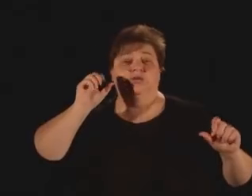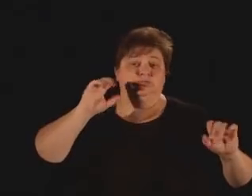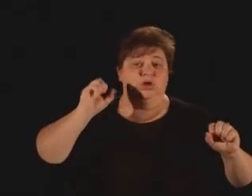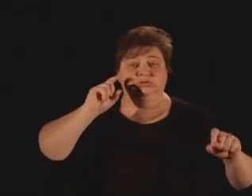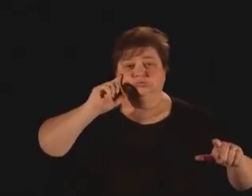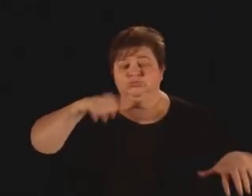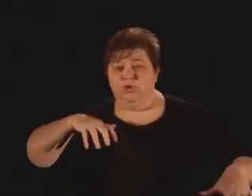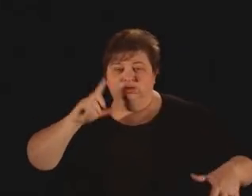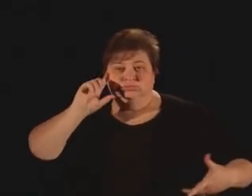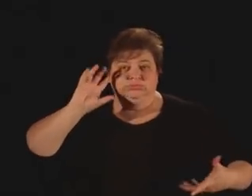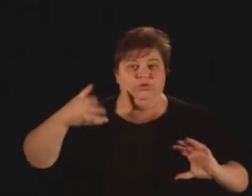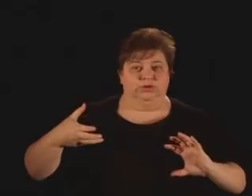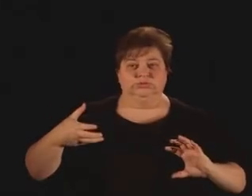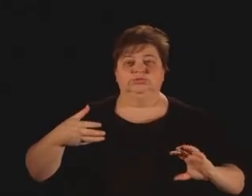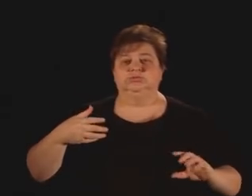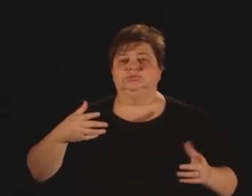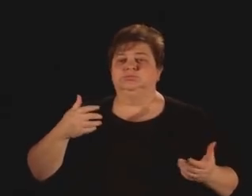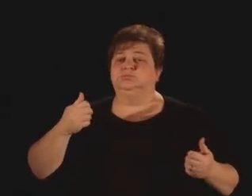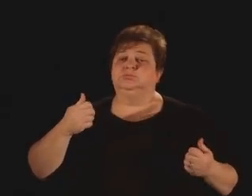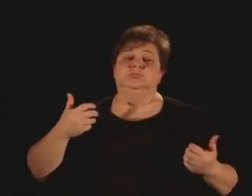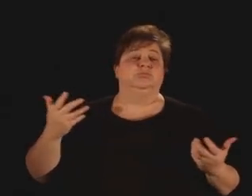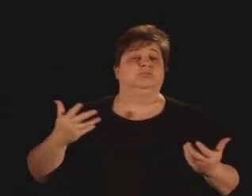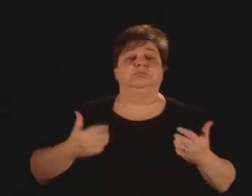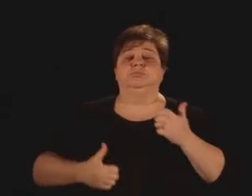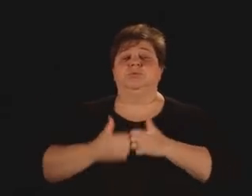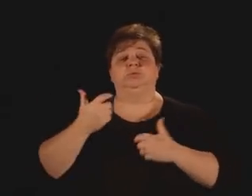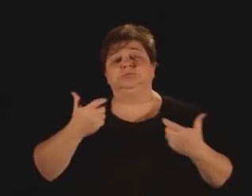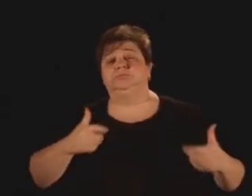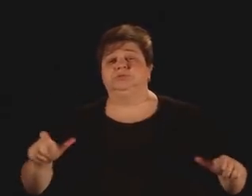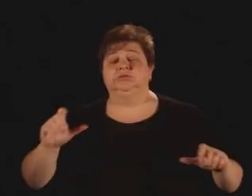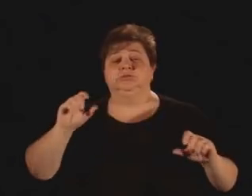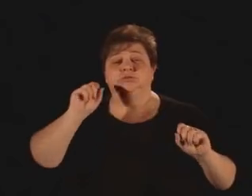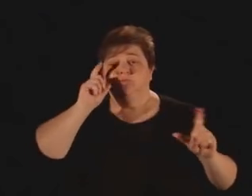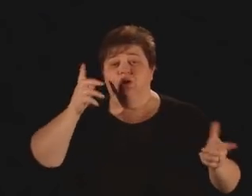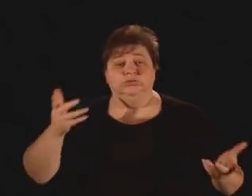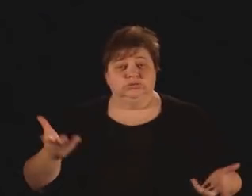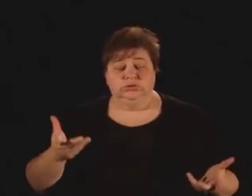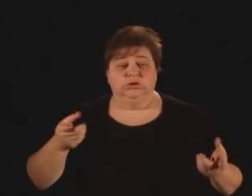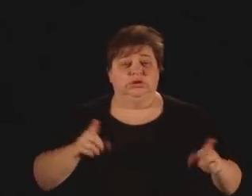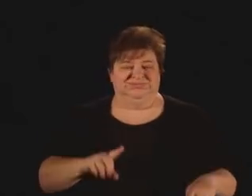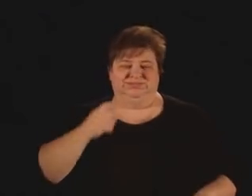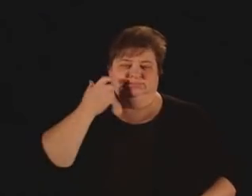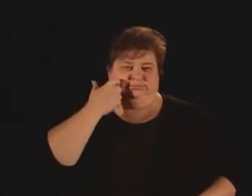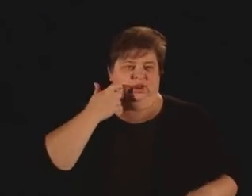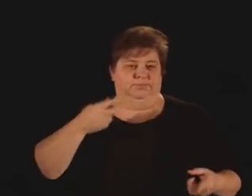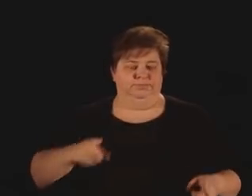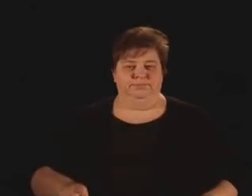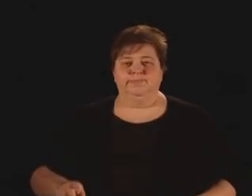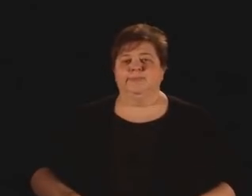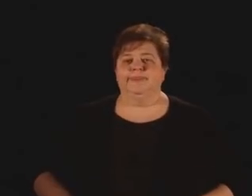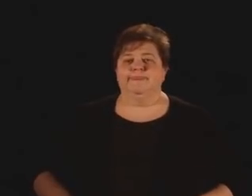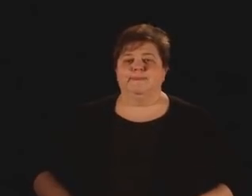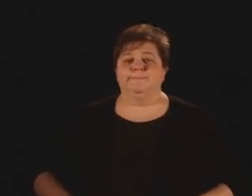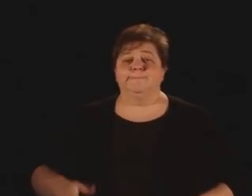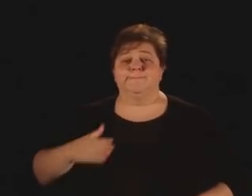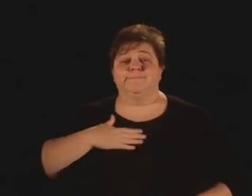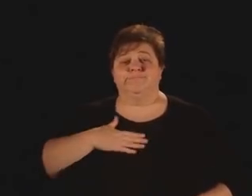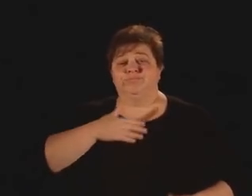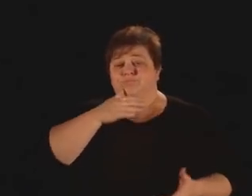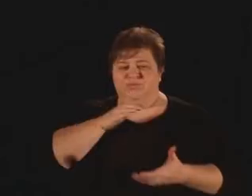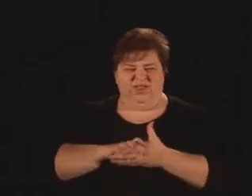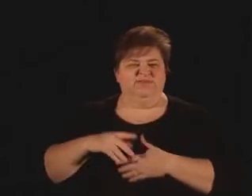Well, oddly enough, it happened just the other day. I was having a little disagreement with my wife, and at the end of it, she looked at me, and she said,